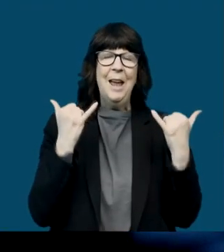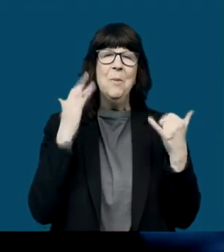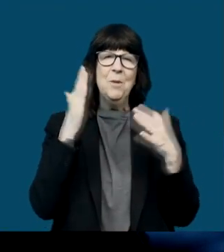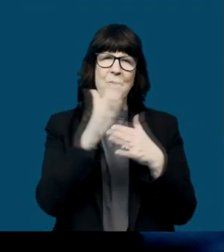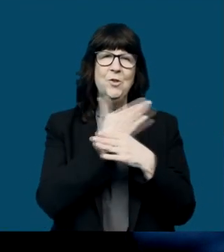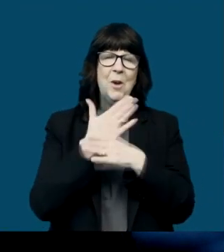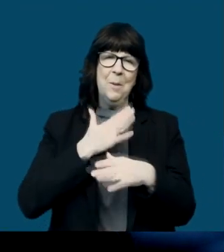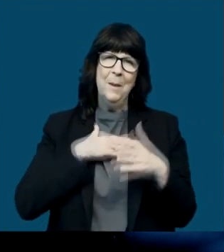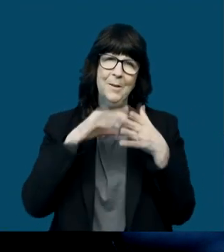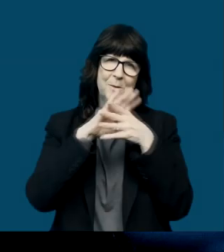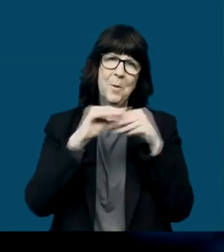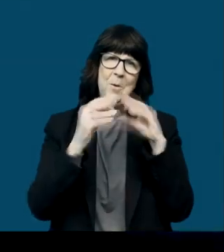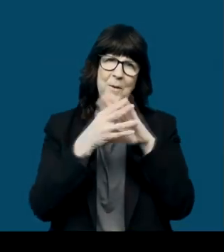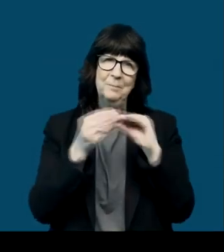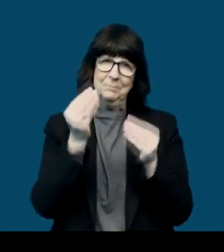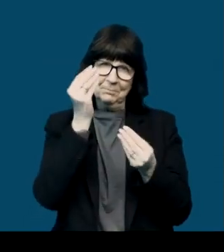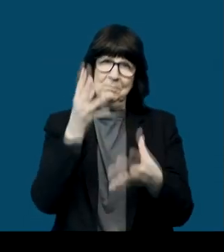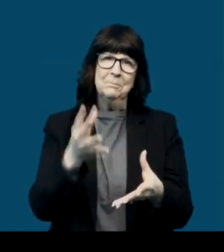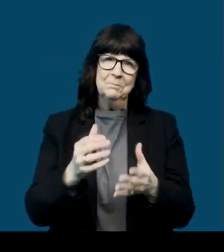This is my story.